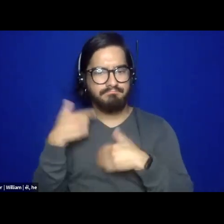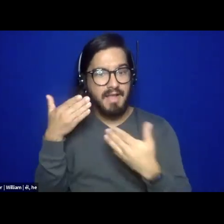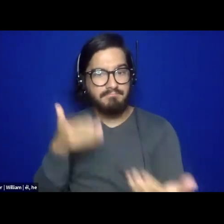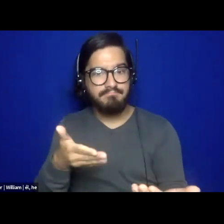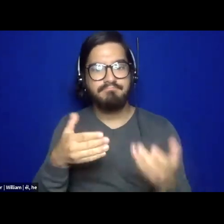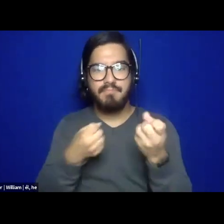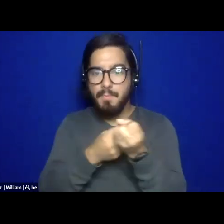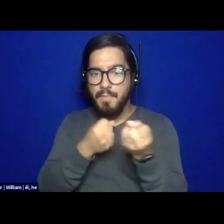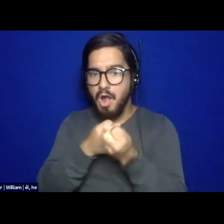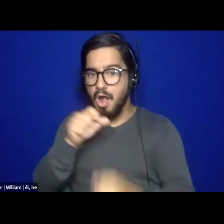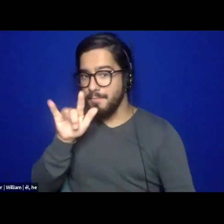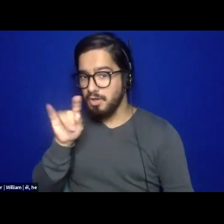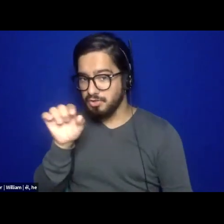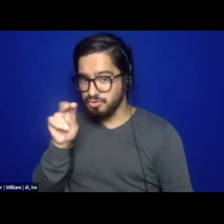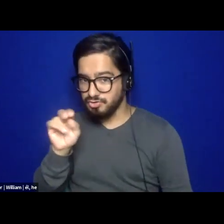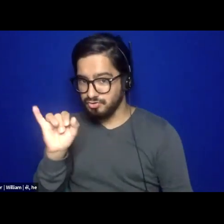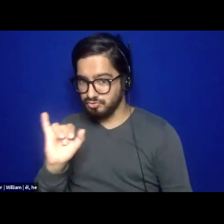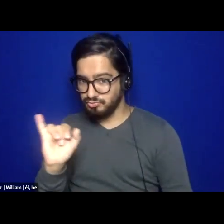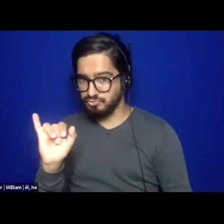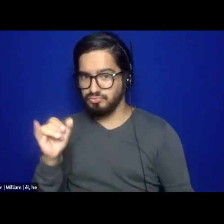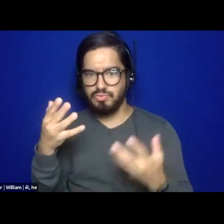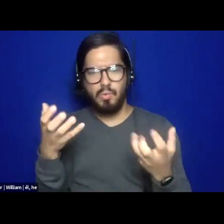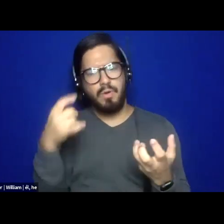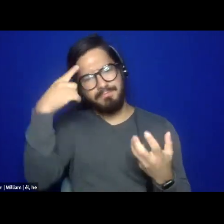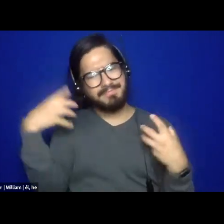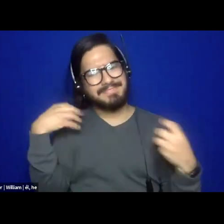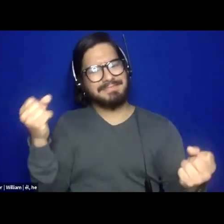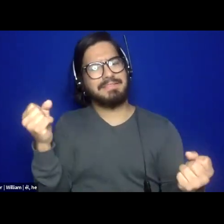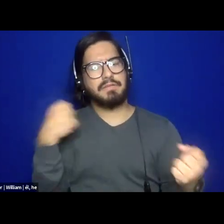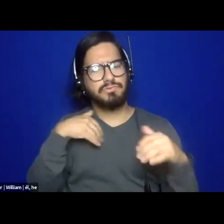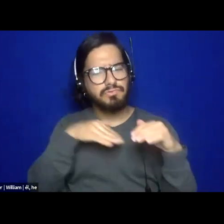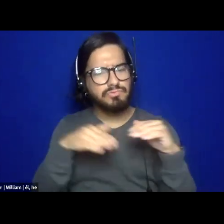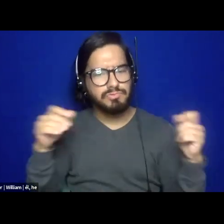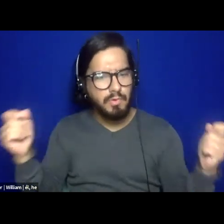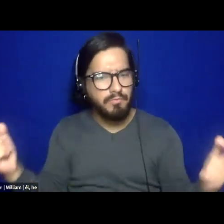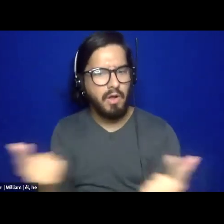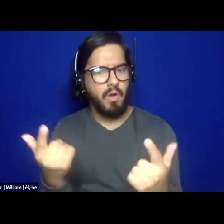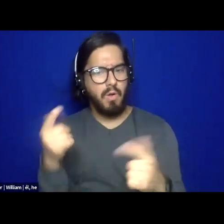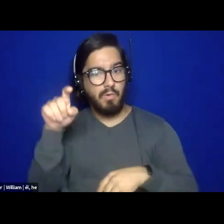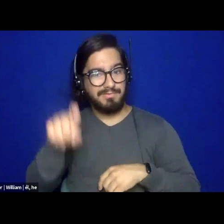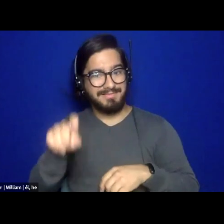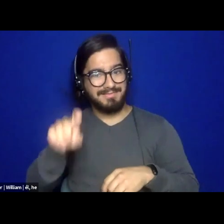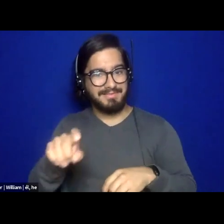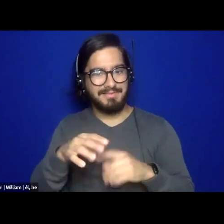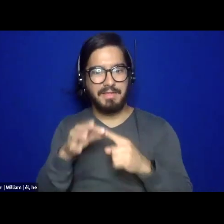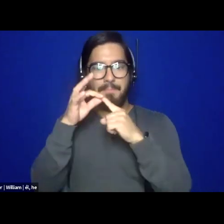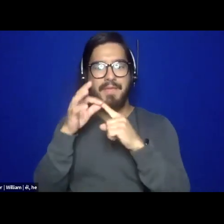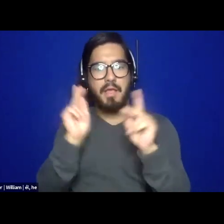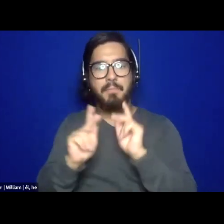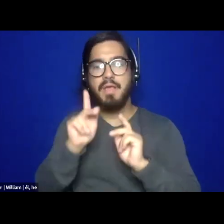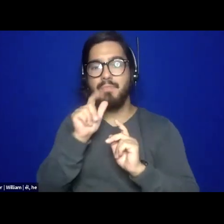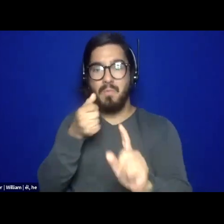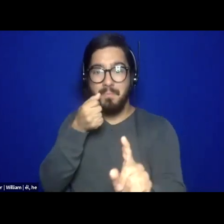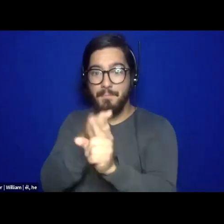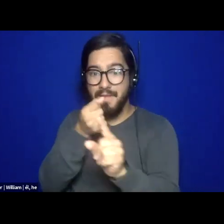most harshly from the system, like people like me who are Black, who are women, who are queer, and someone who